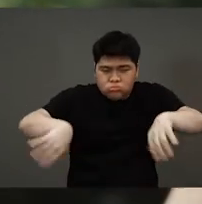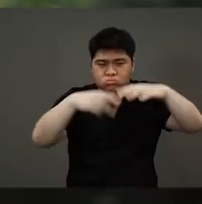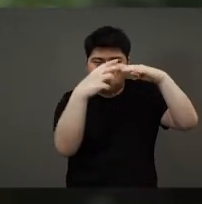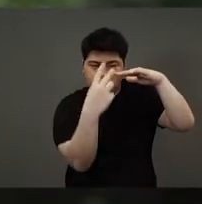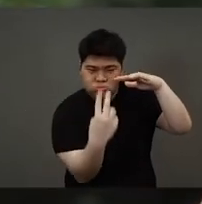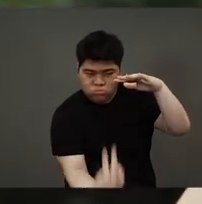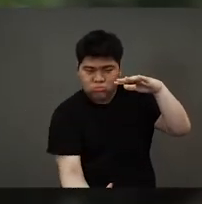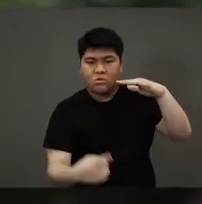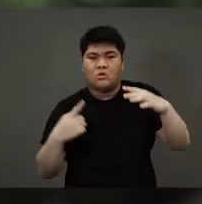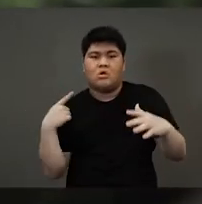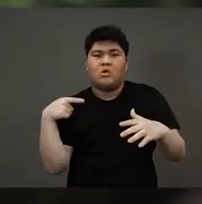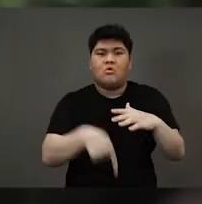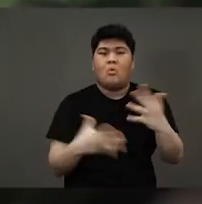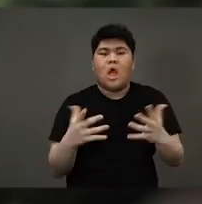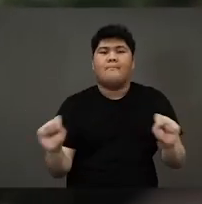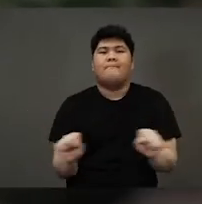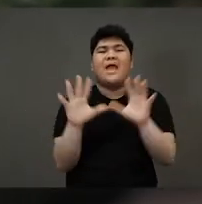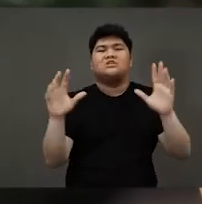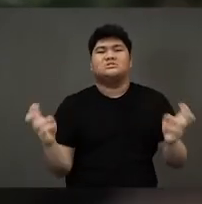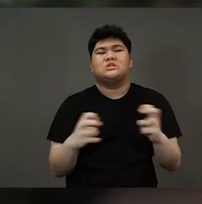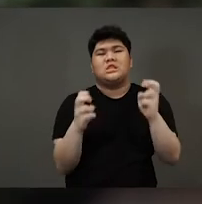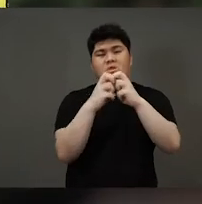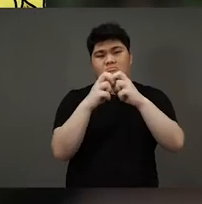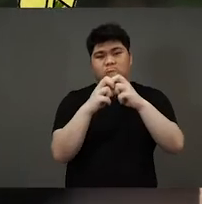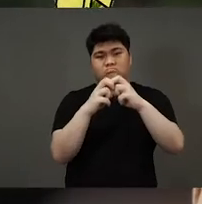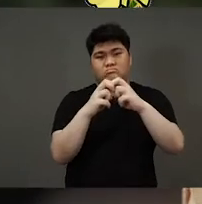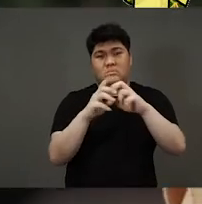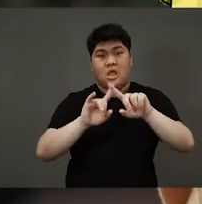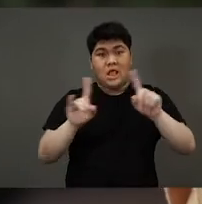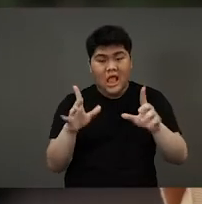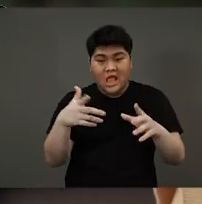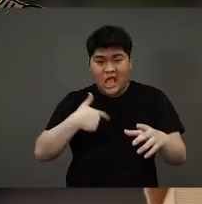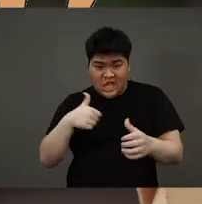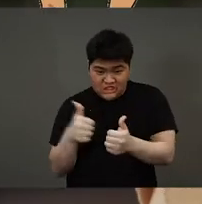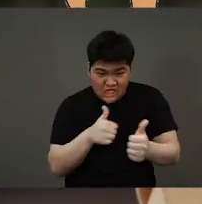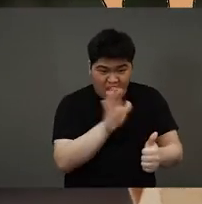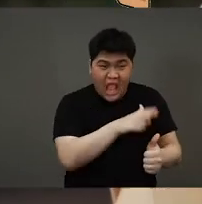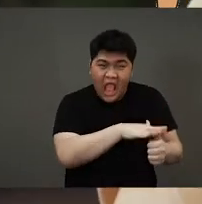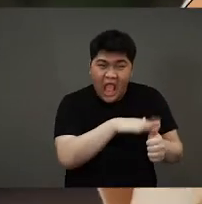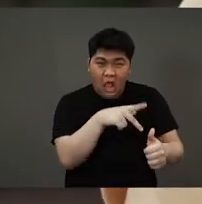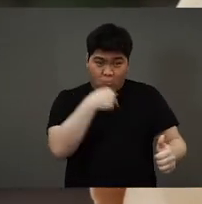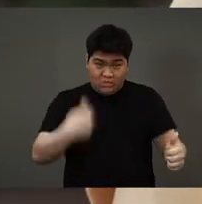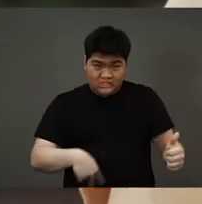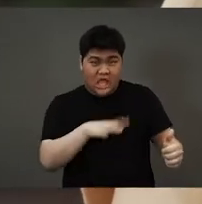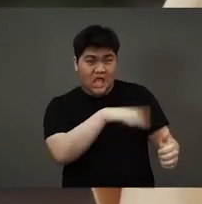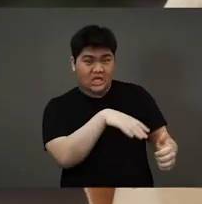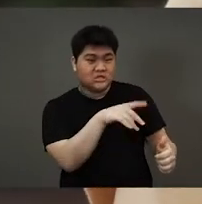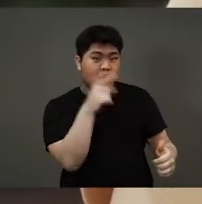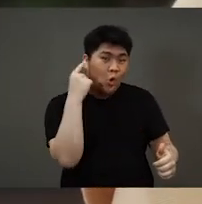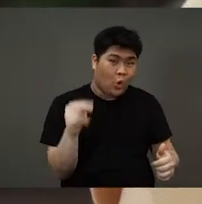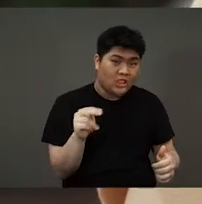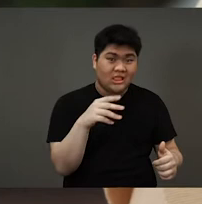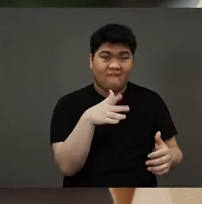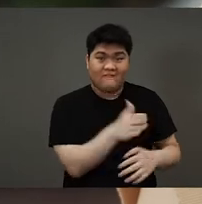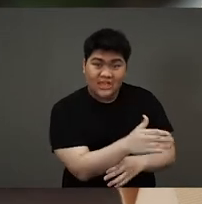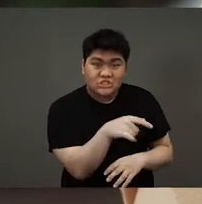swam all the way down to the magic kingdom. And there, he chased the mermaid princess, Savana Macha, the golden